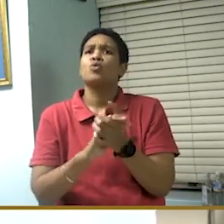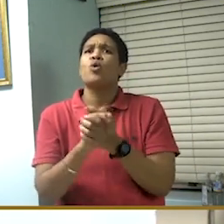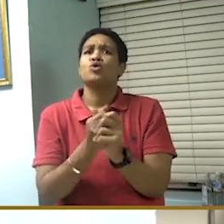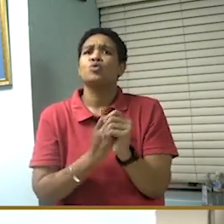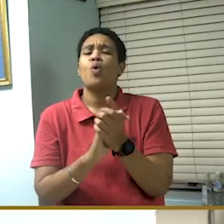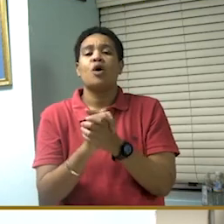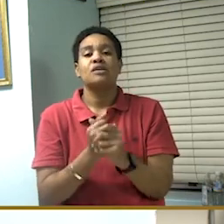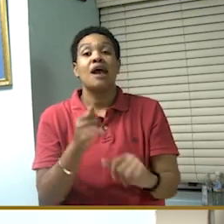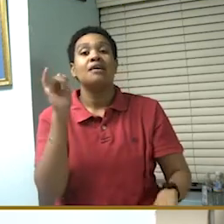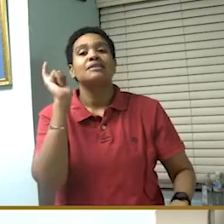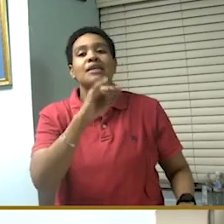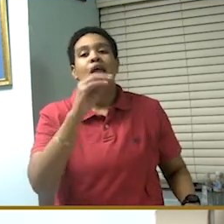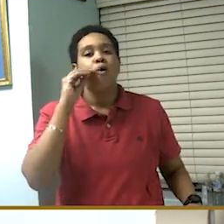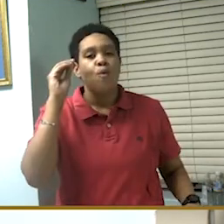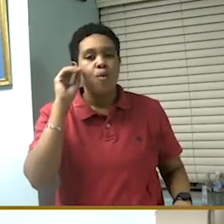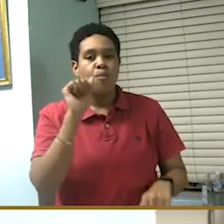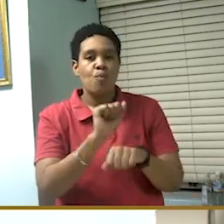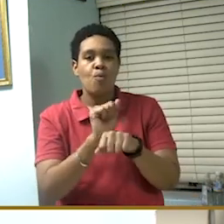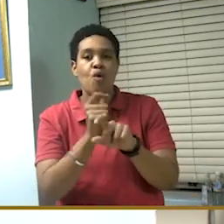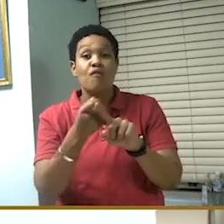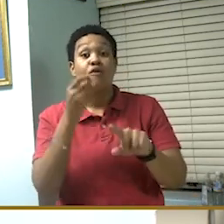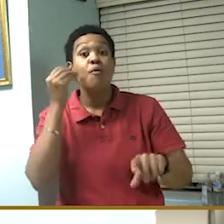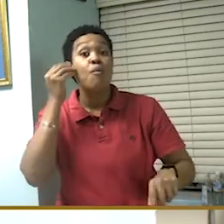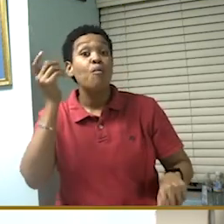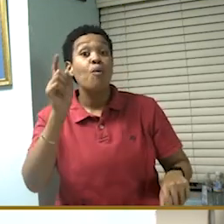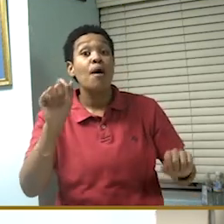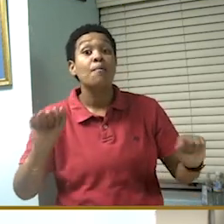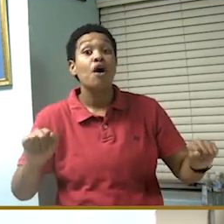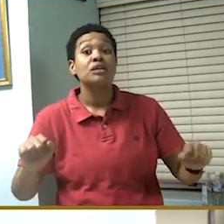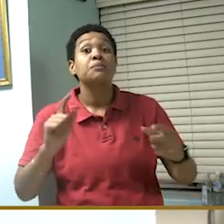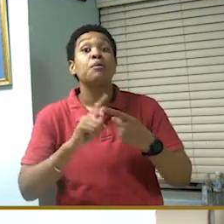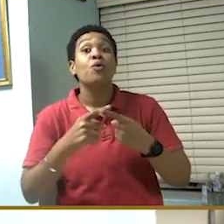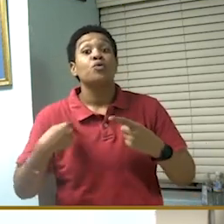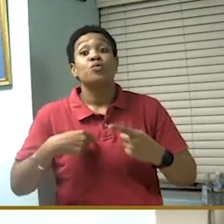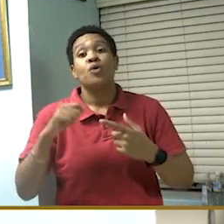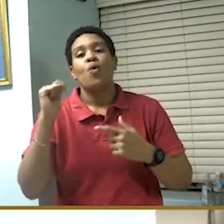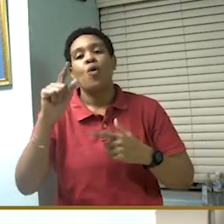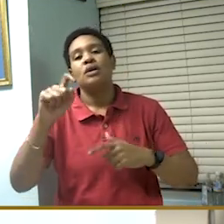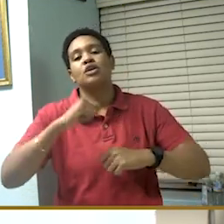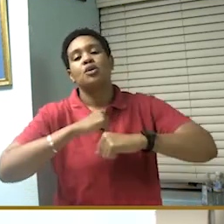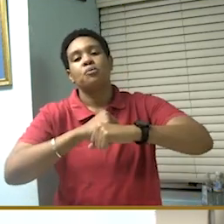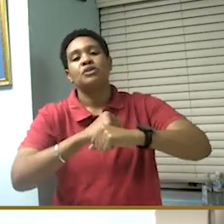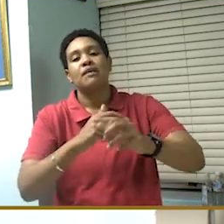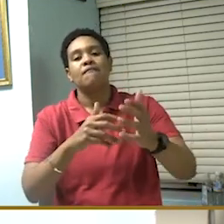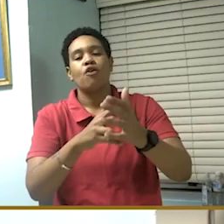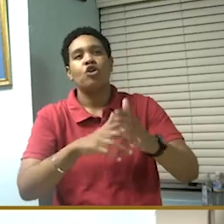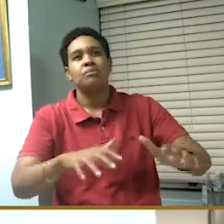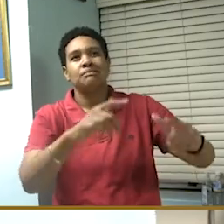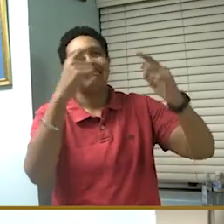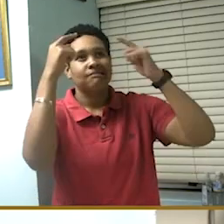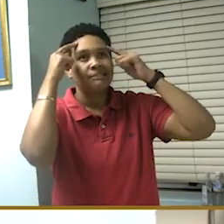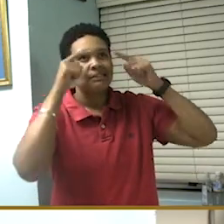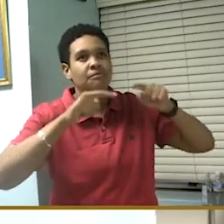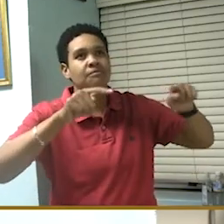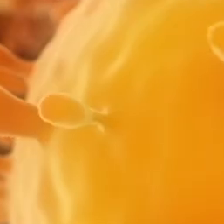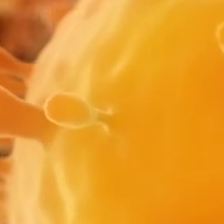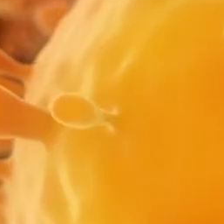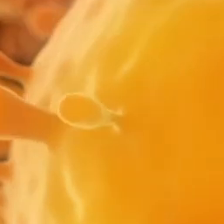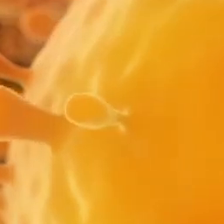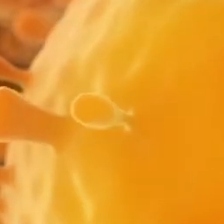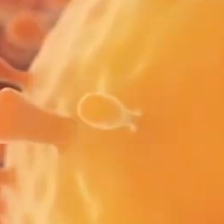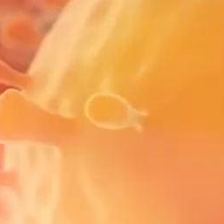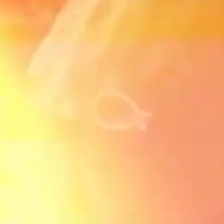frequently. And stay home if sick. Work from home where possible. And we all need to protect the vulnerable.